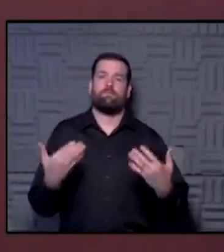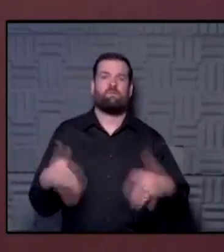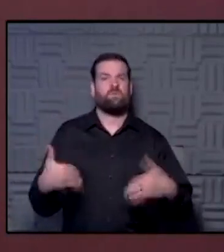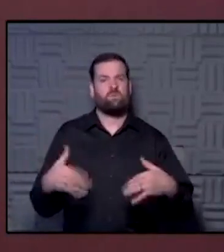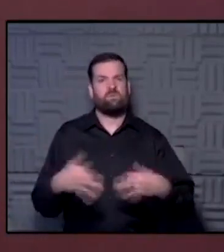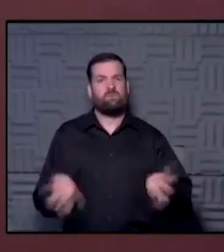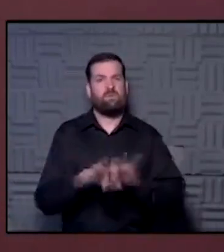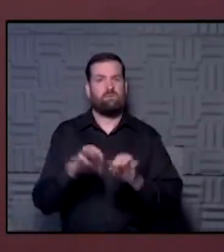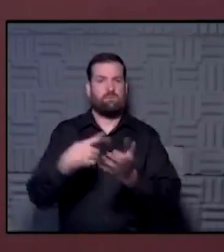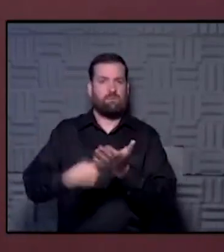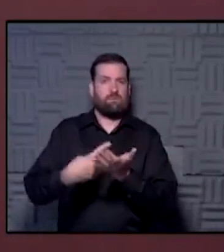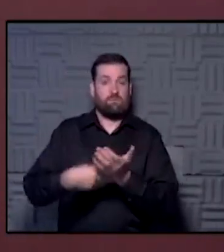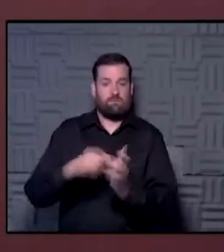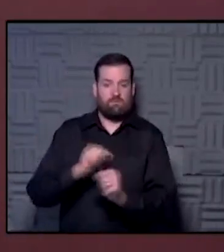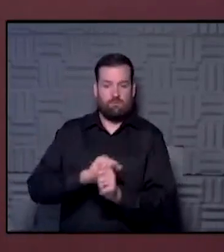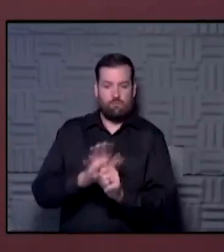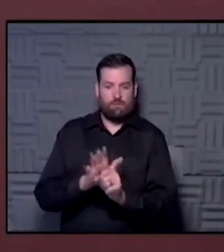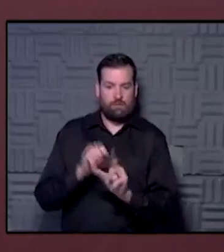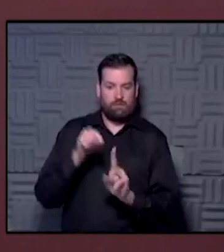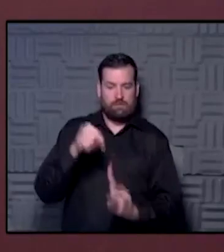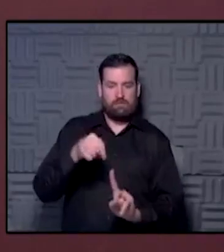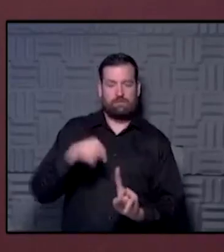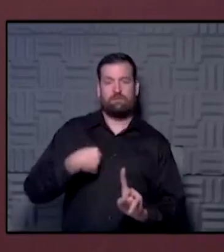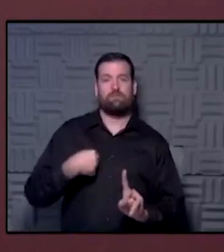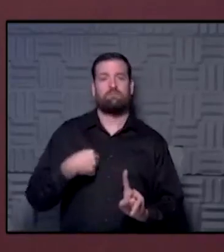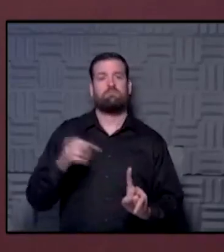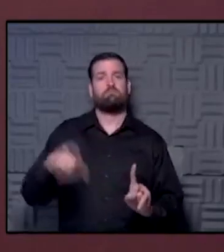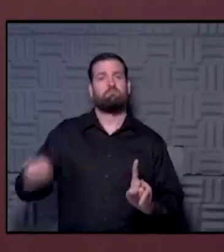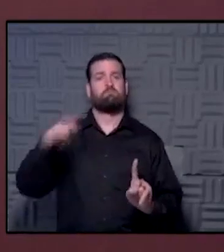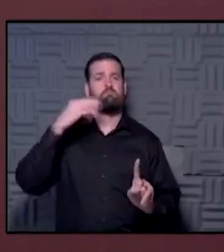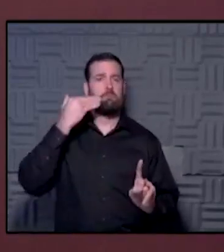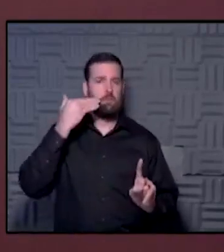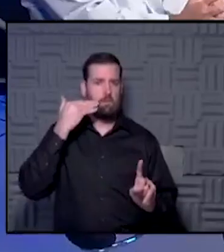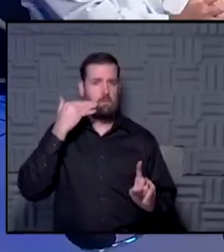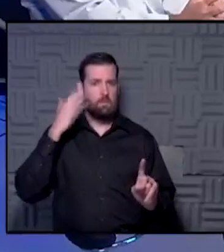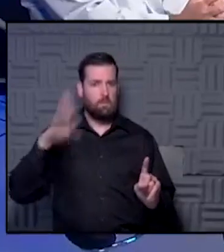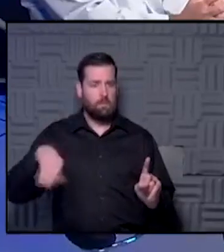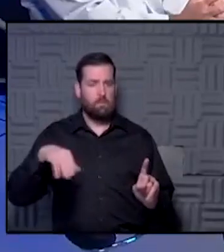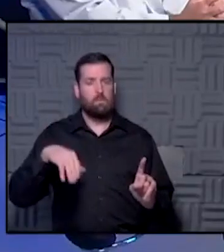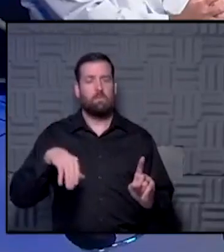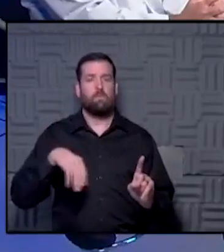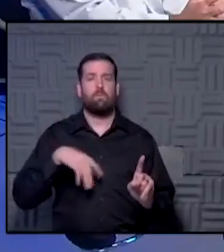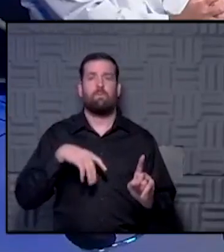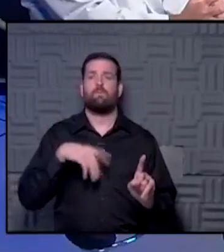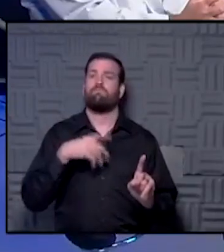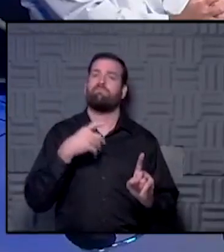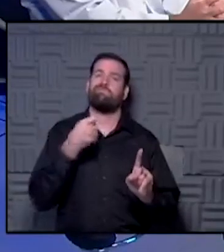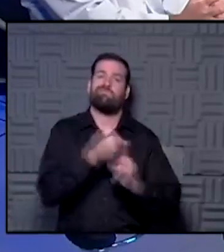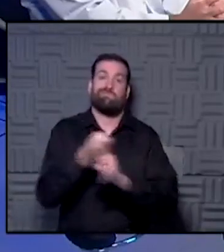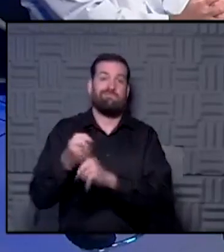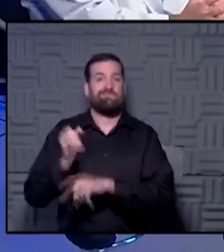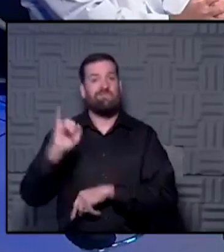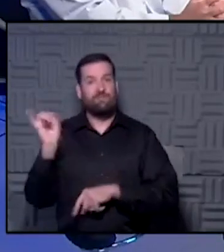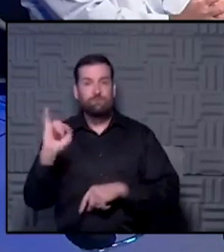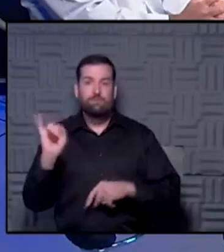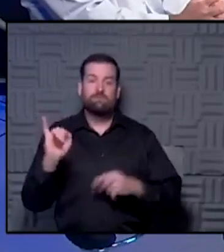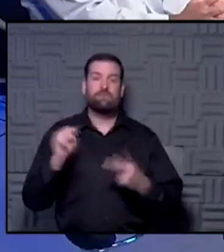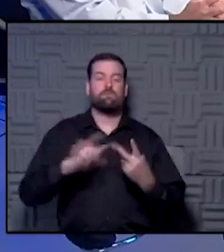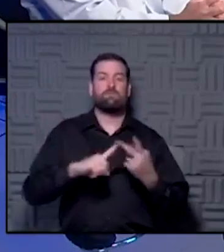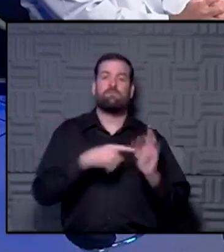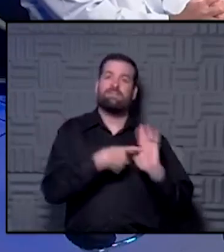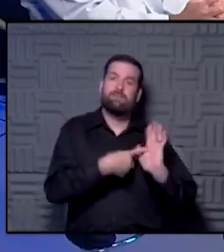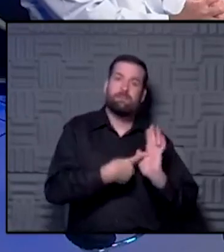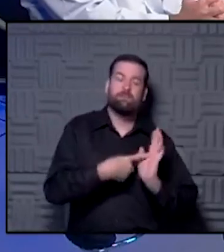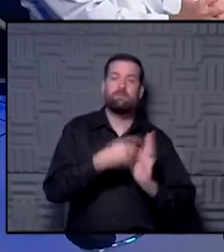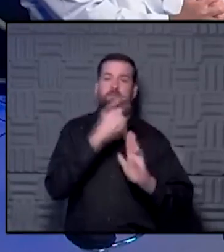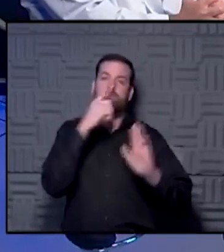to talk about in terms of COVID, I think everybody knows that the COVID has impacted infections. People have symptoms.